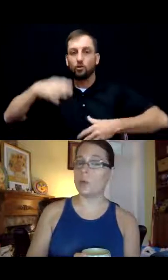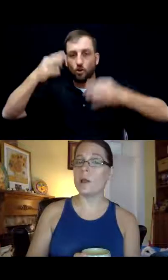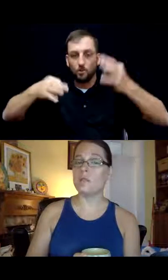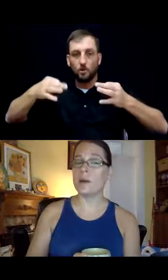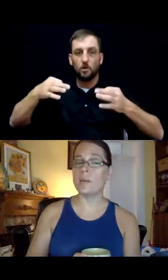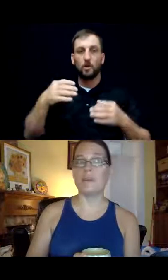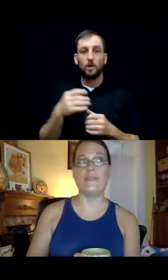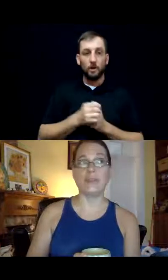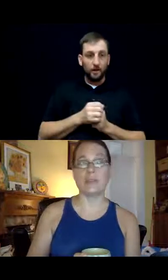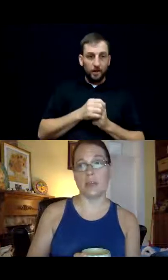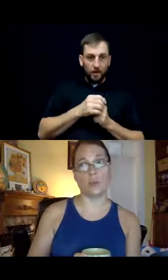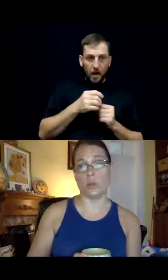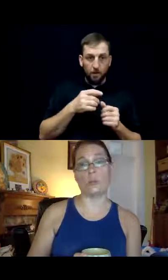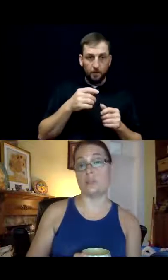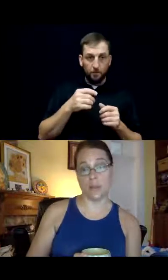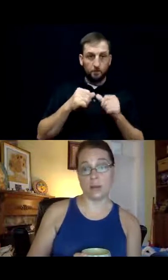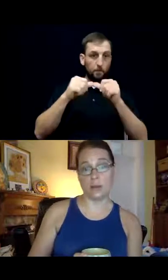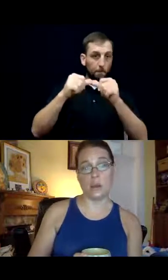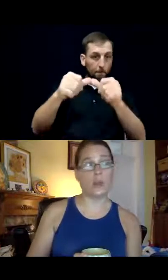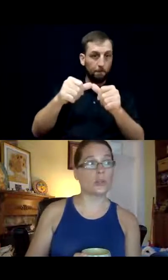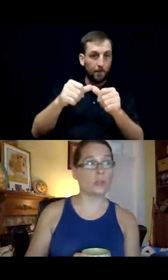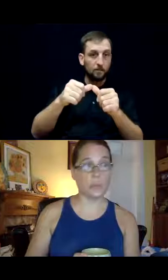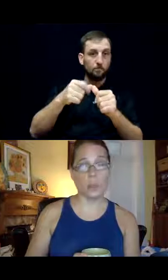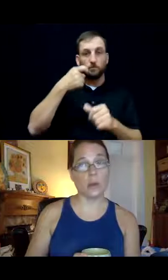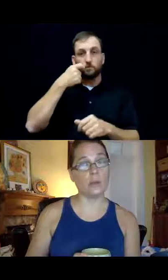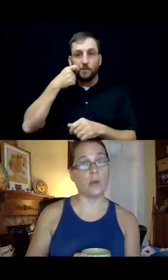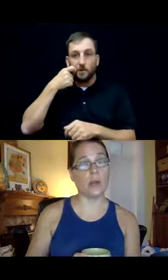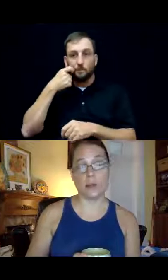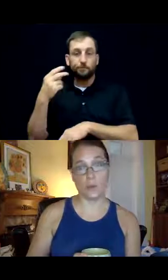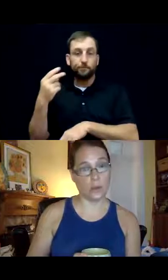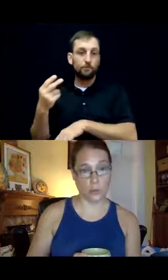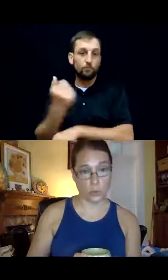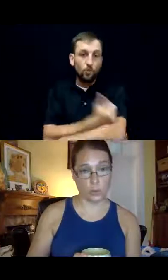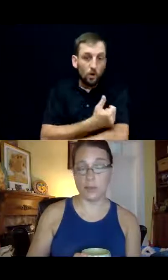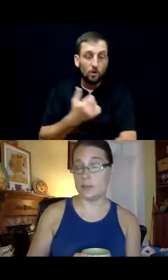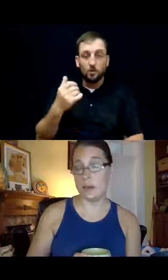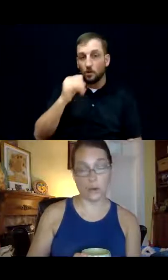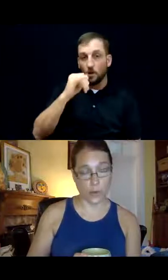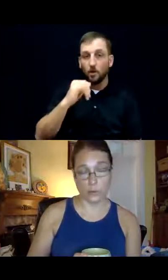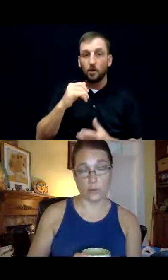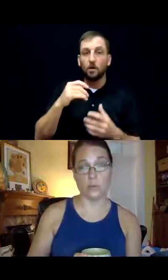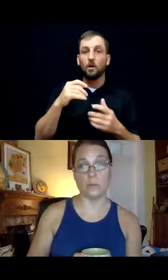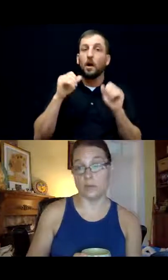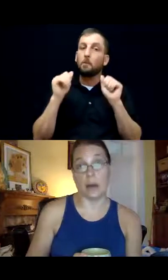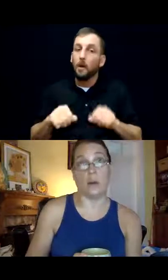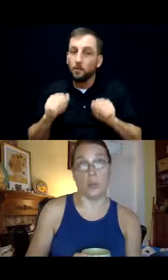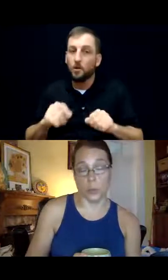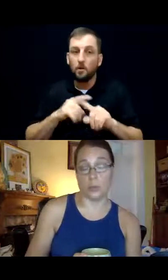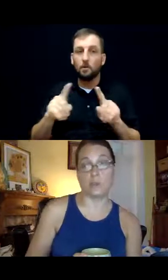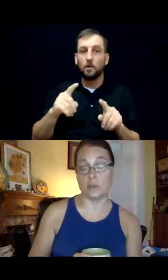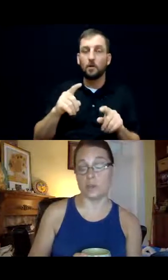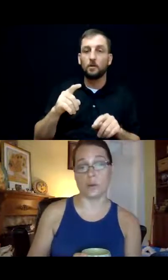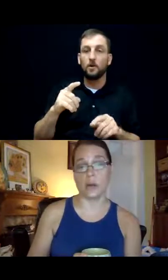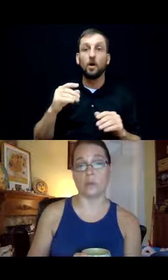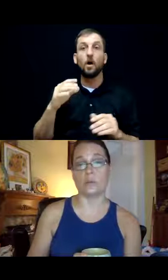could qualify, but advanced age alone does not. So simply because you are 93 years old is not grounds is not alone